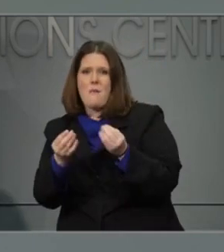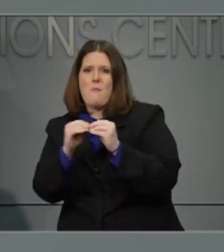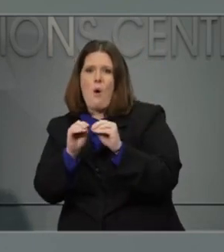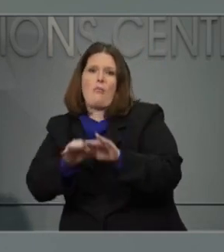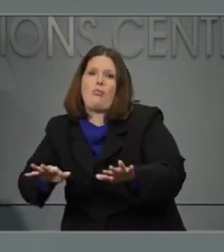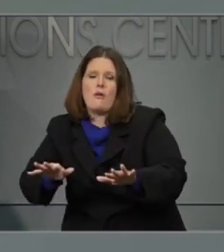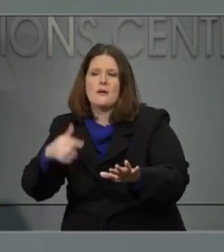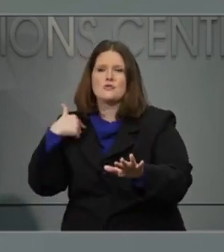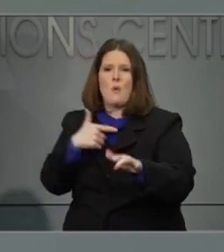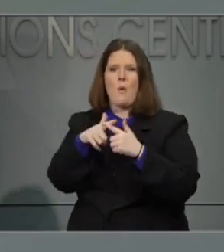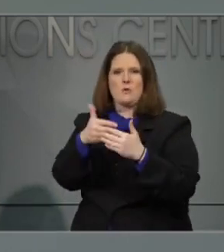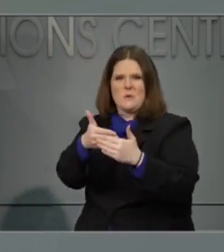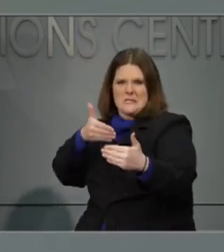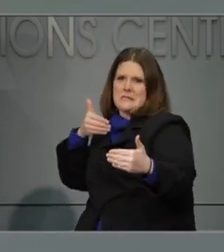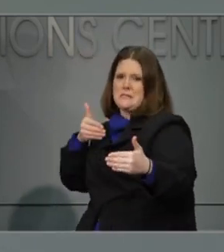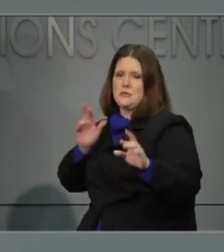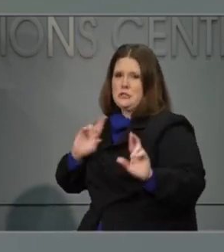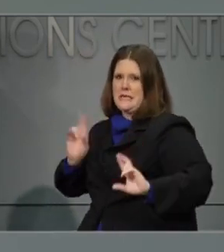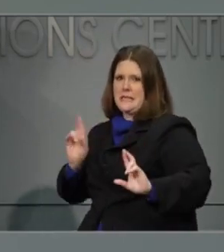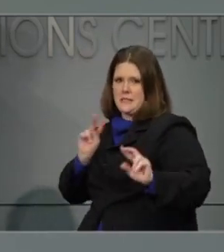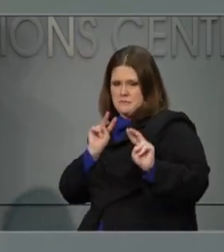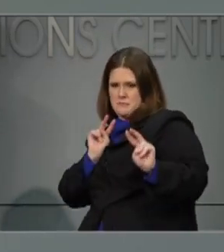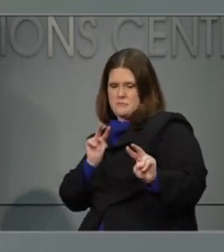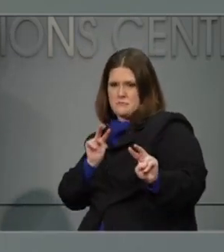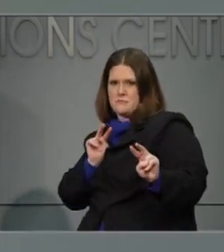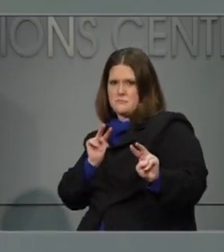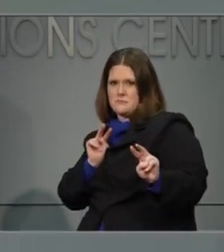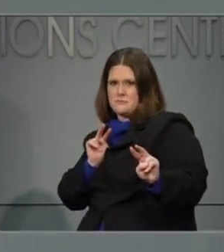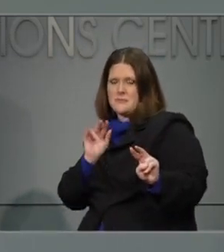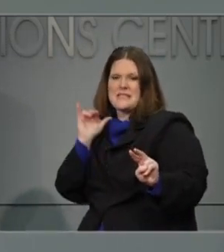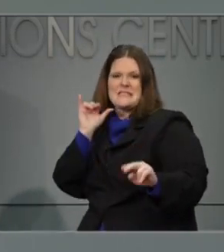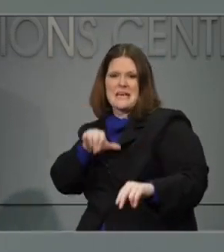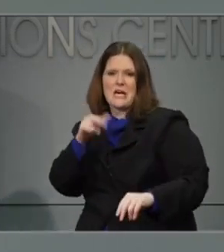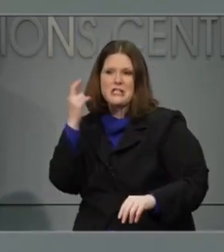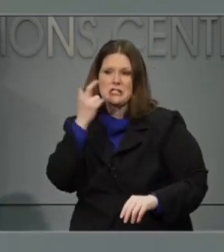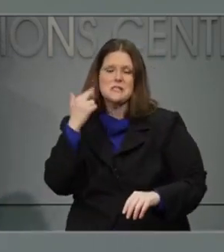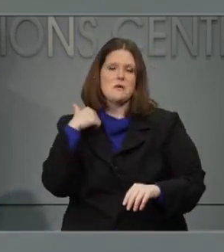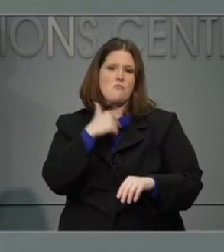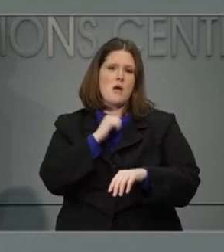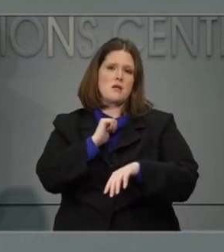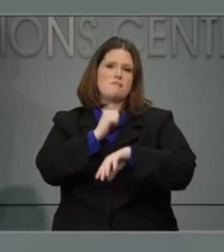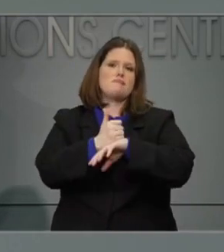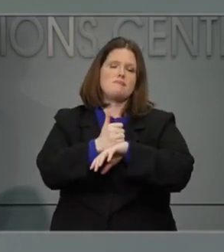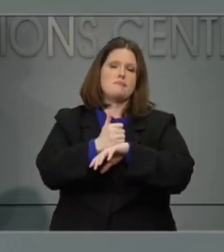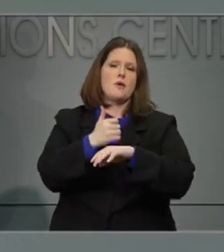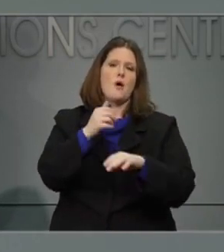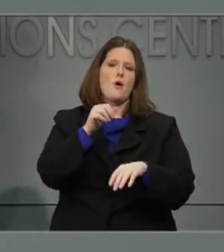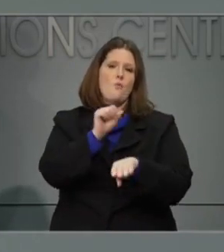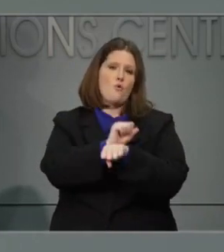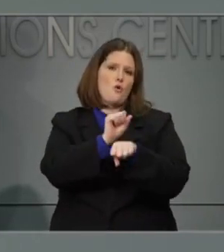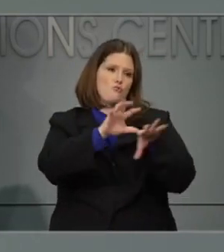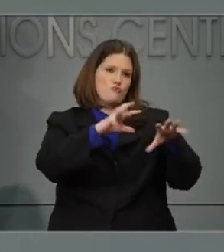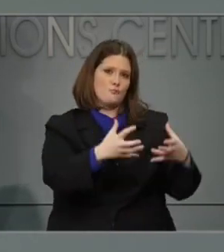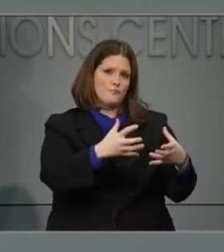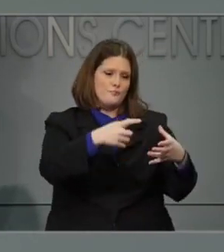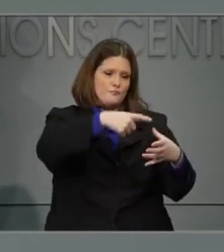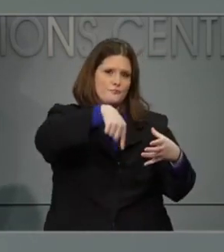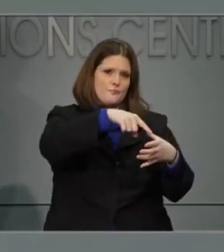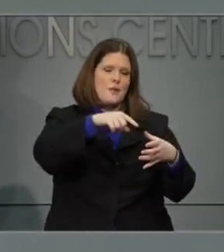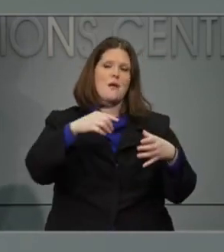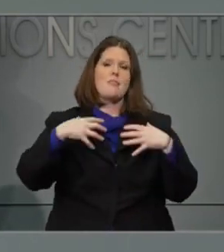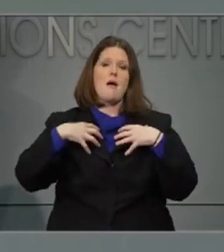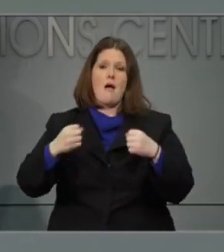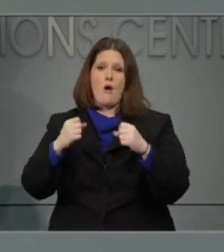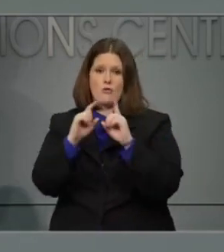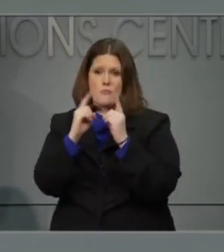on that very quickly as the governor mentioned so that's why we're bringing on this new additional workforce that the local health departments can